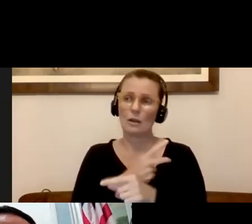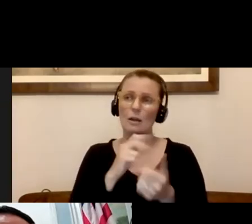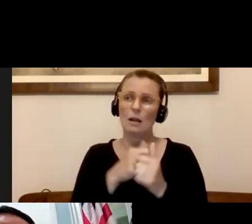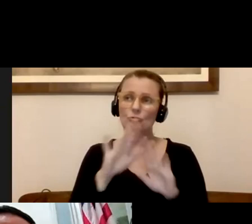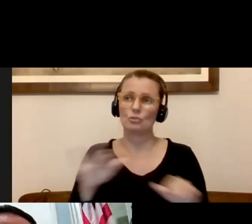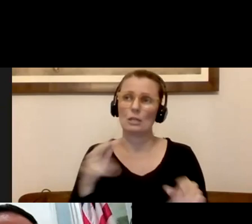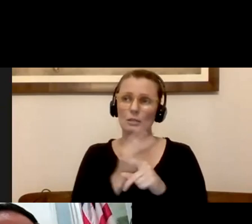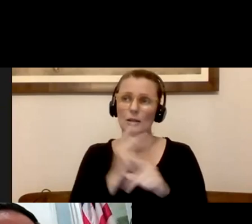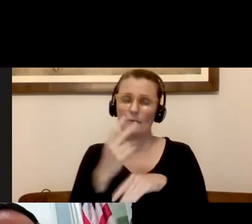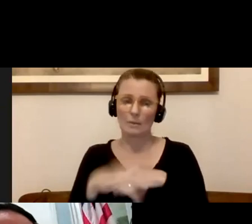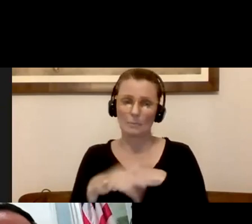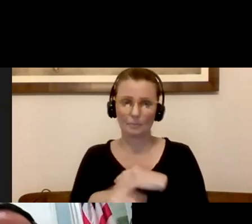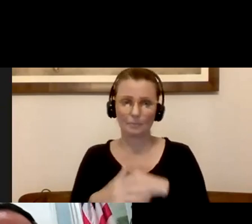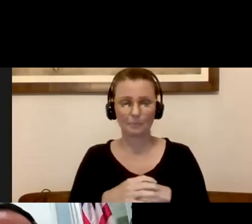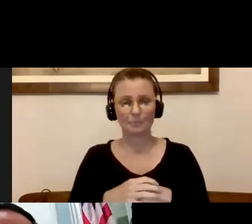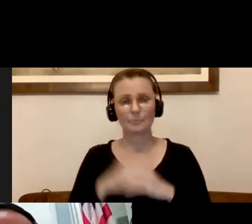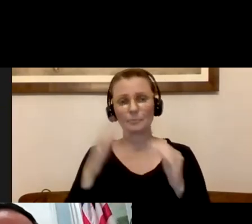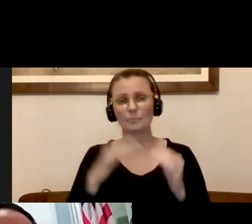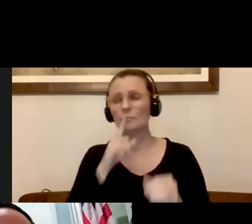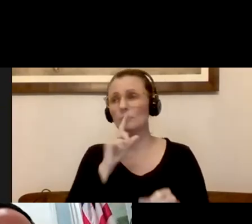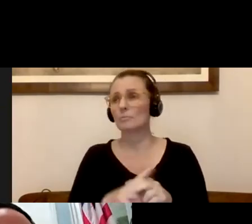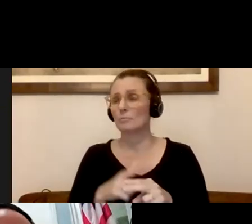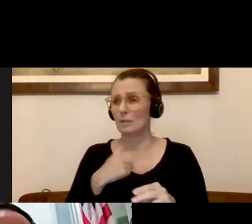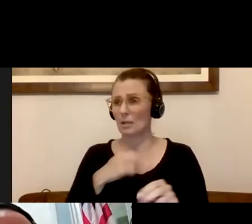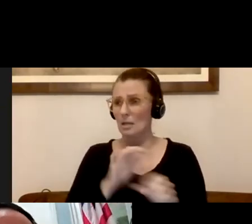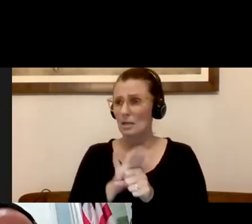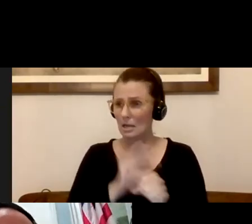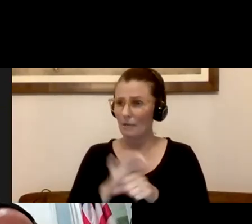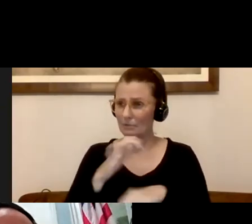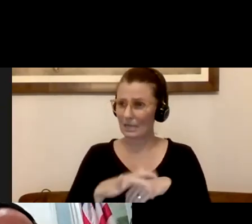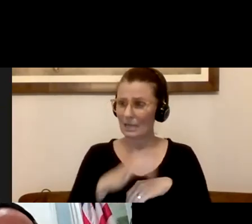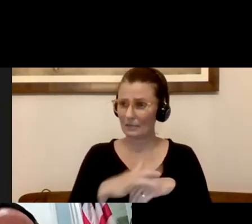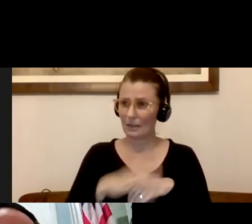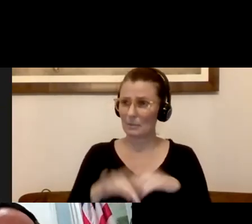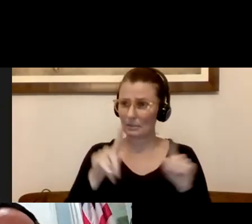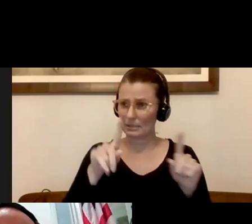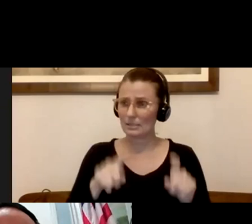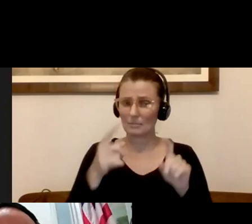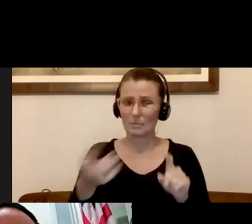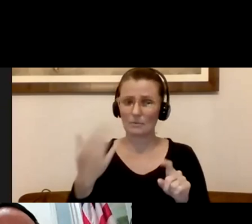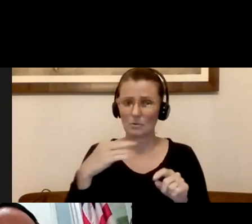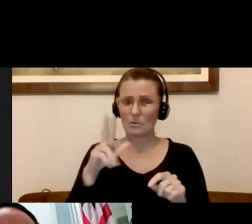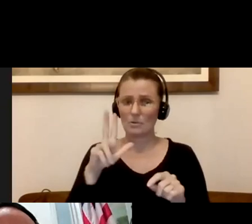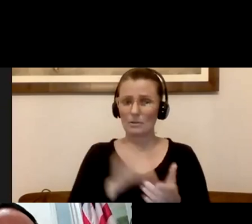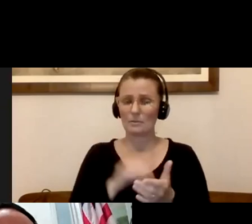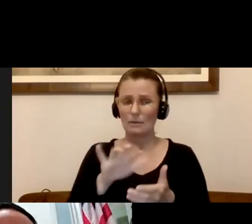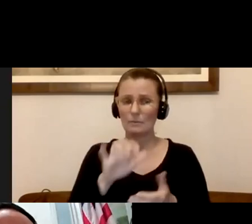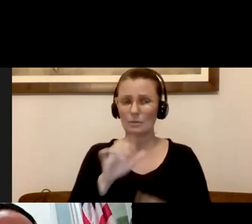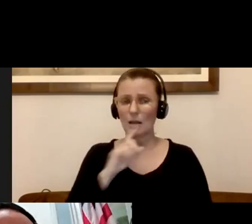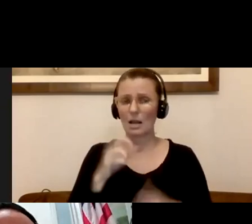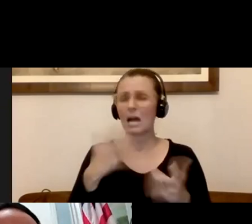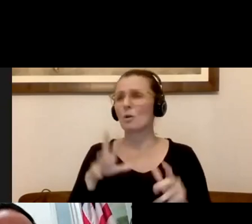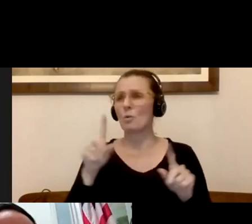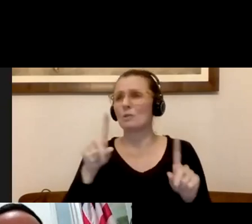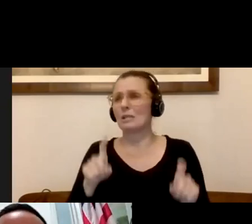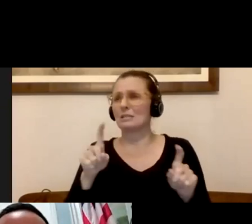Thanks for that, Chris. Uh, from an anonymous attendee, are there enough tests available now? Initially there were only 3,500. I don't want to get tested yet as others, uh,